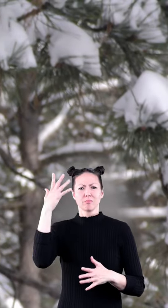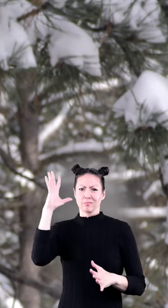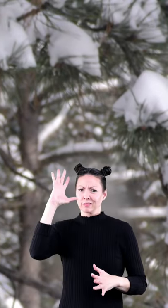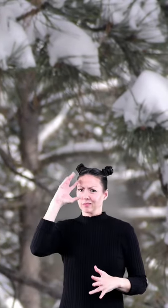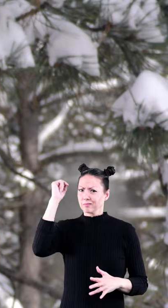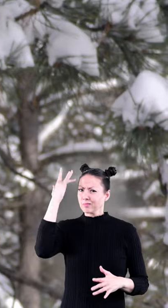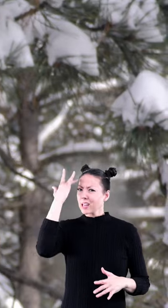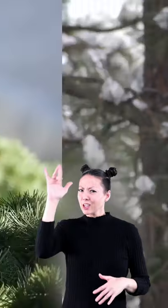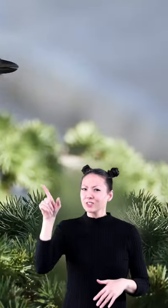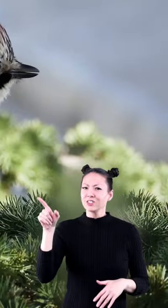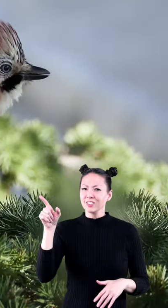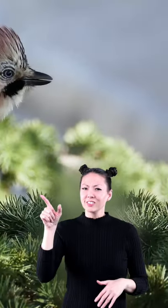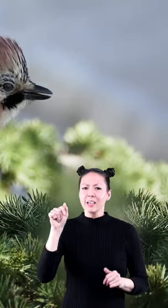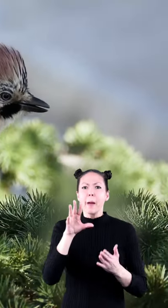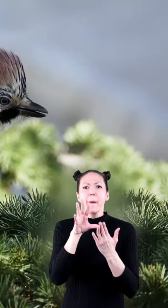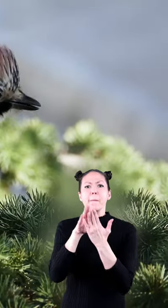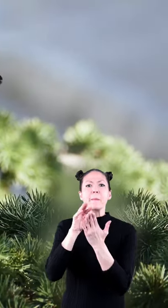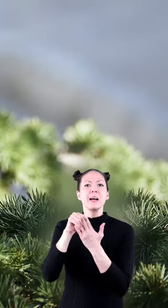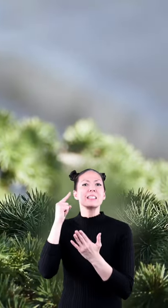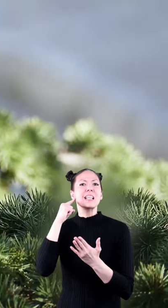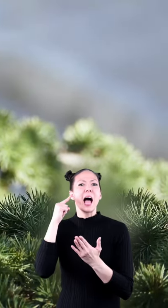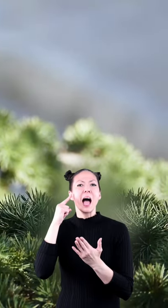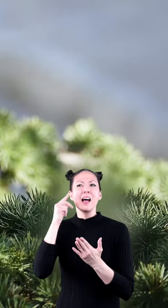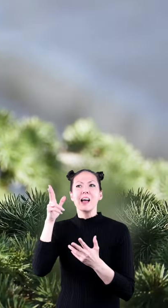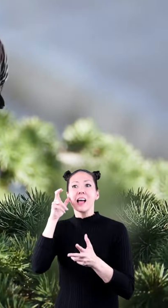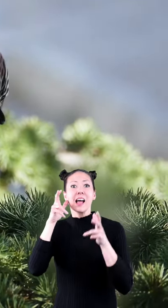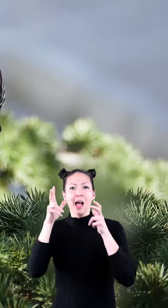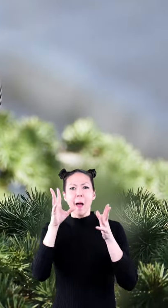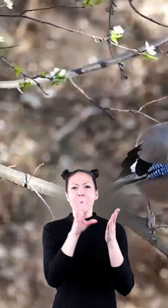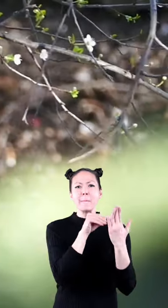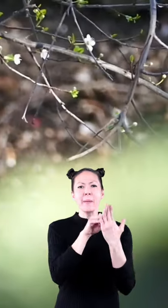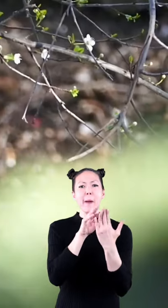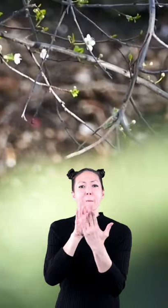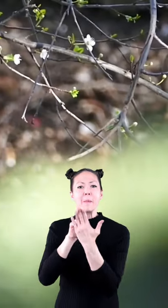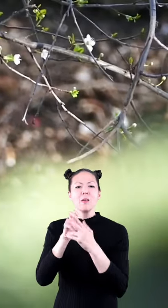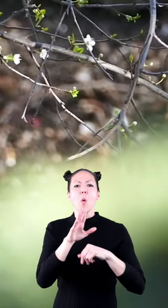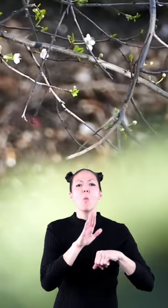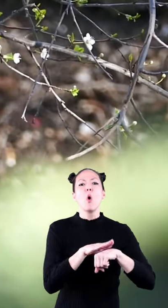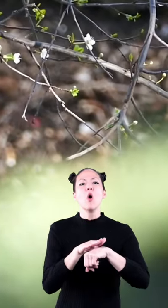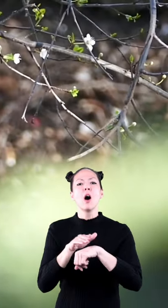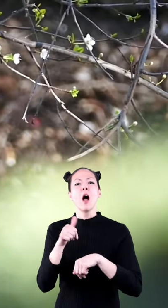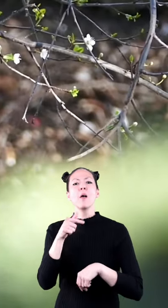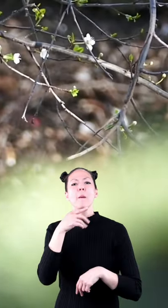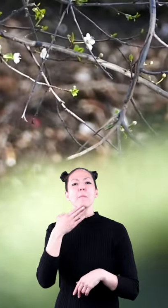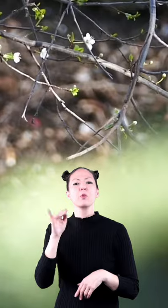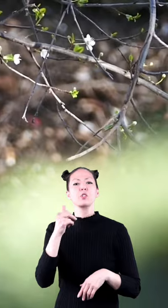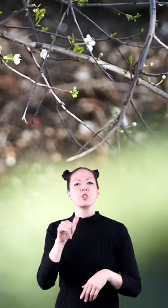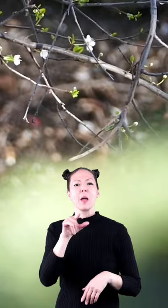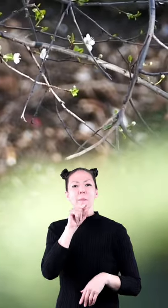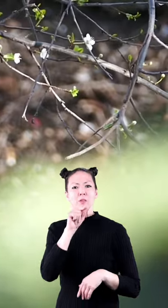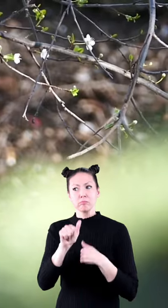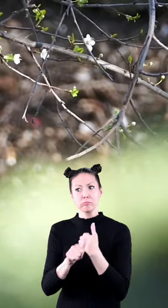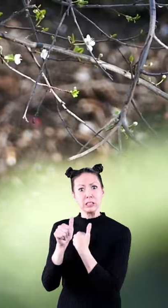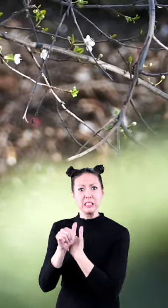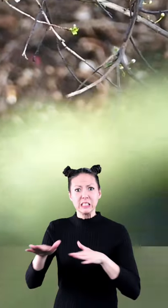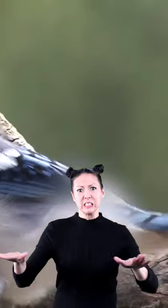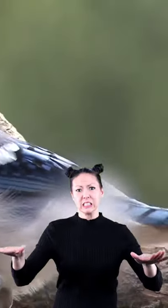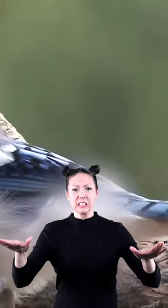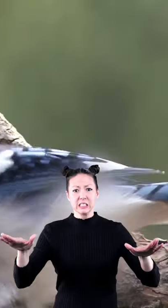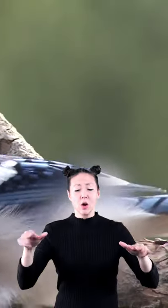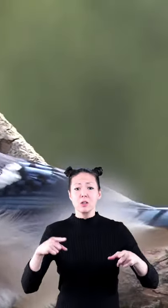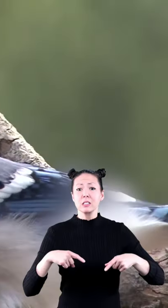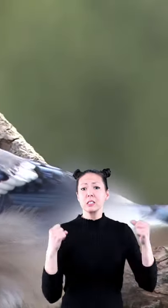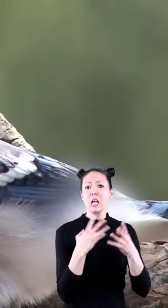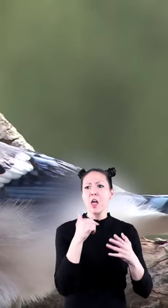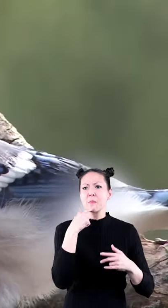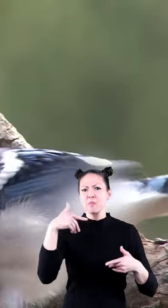intelligence it can mimic the sounds around it they do this to warn other blue jays of danger or